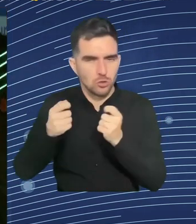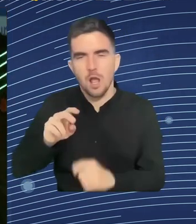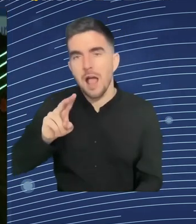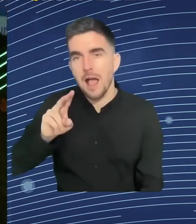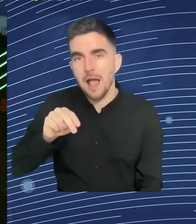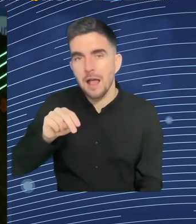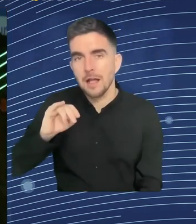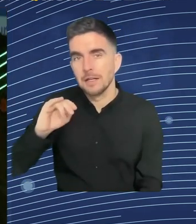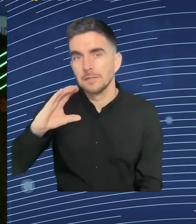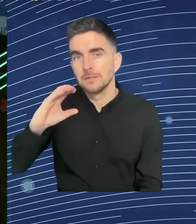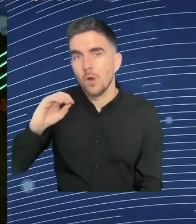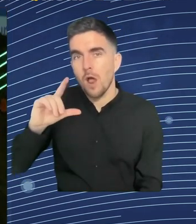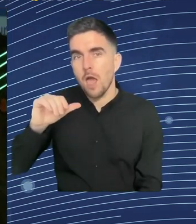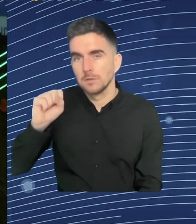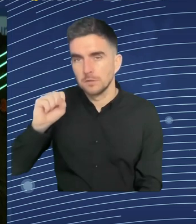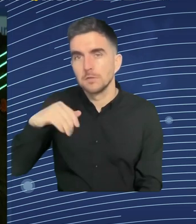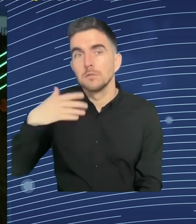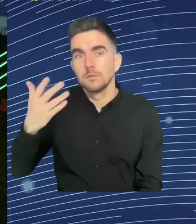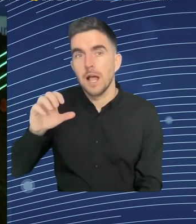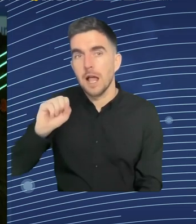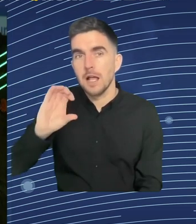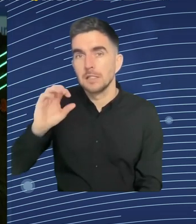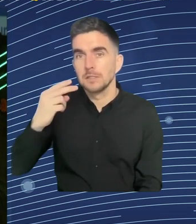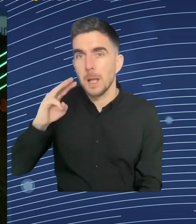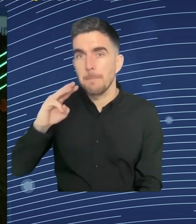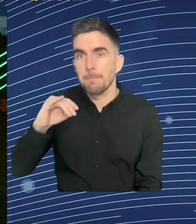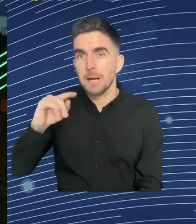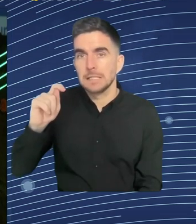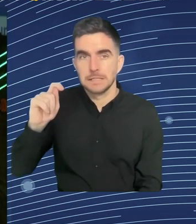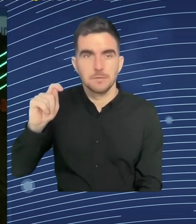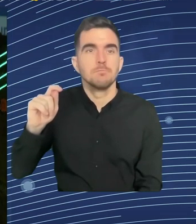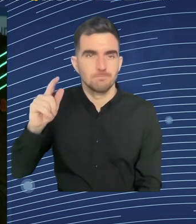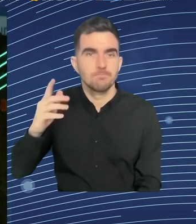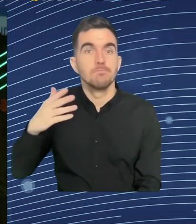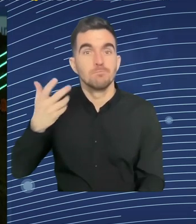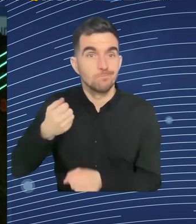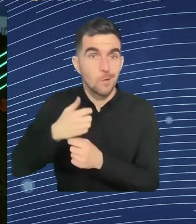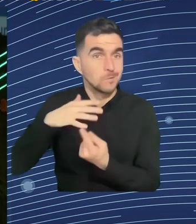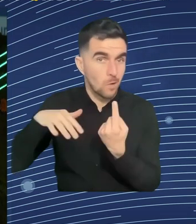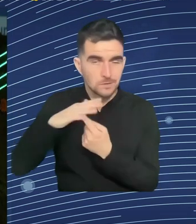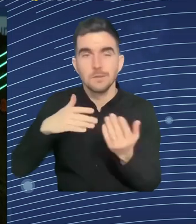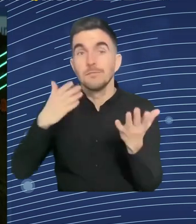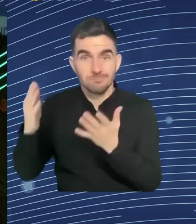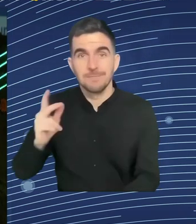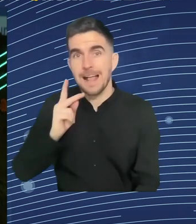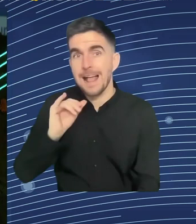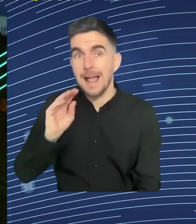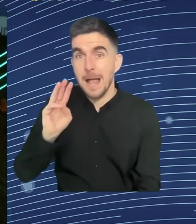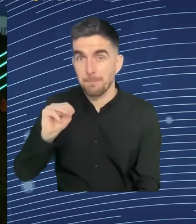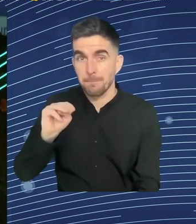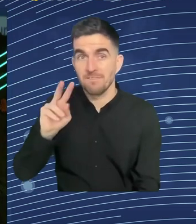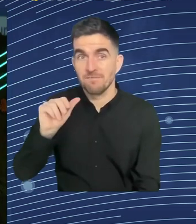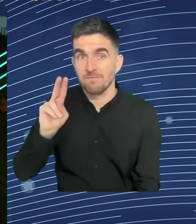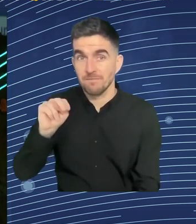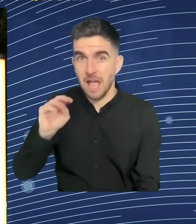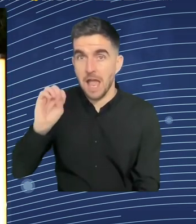Rapporteur on the AI Act and Substitute Member in the Employment and Social Affairs Committee. And sitting next to me is Assistant Director